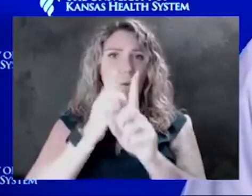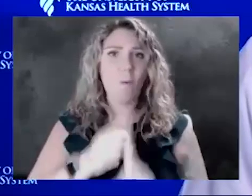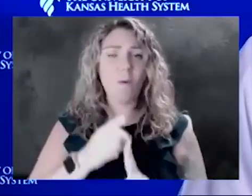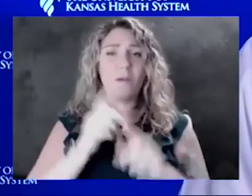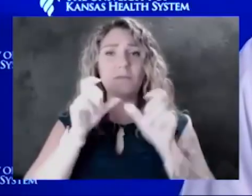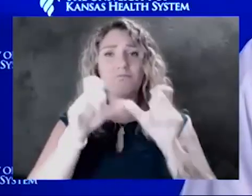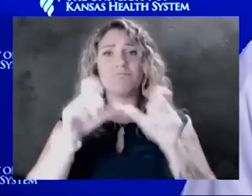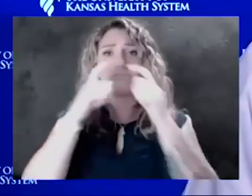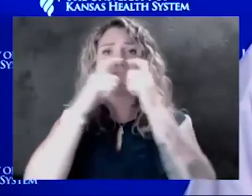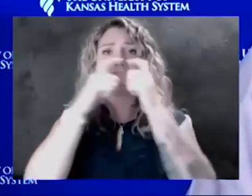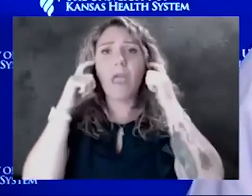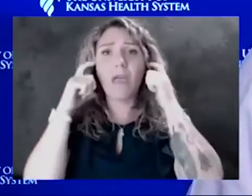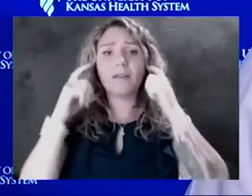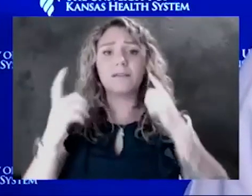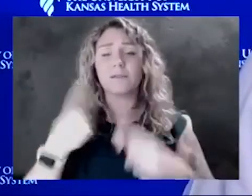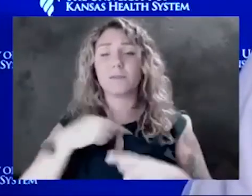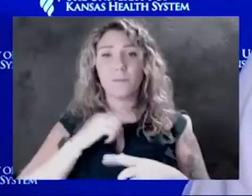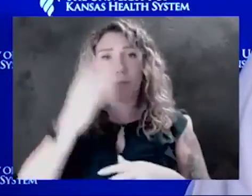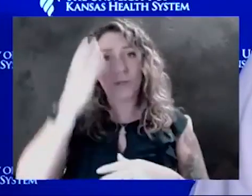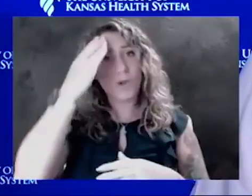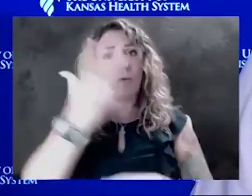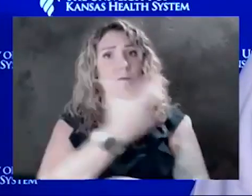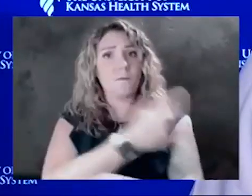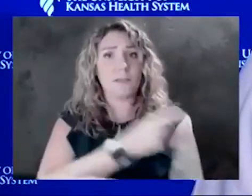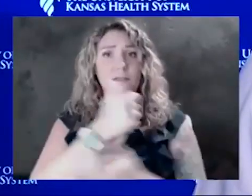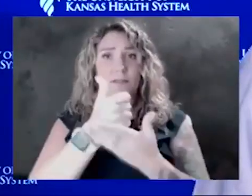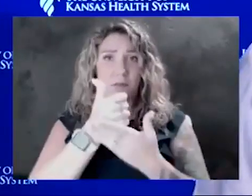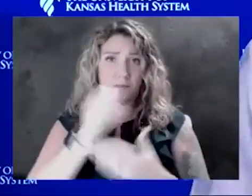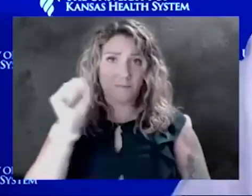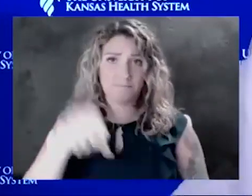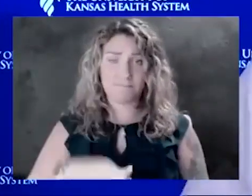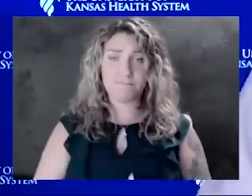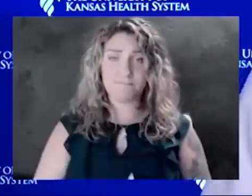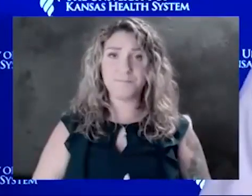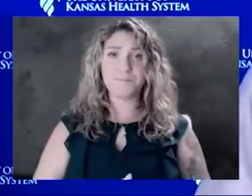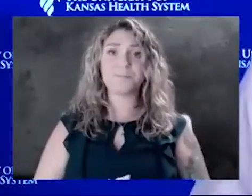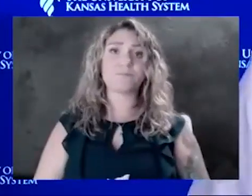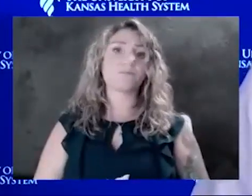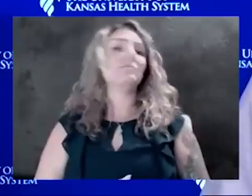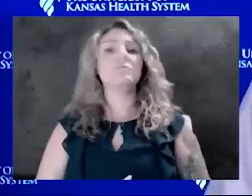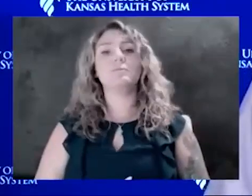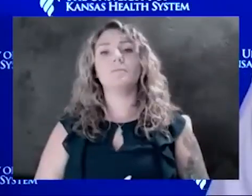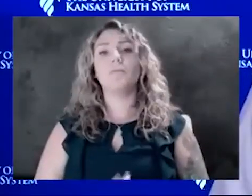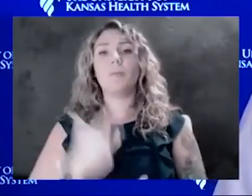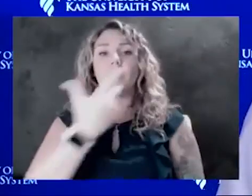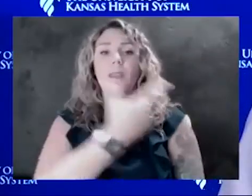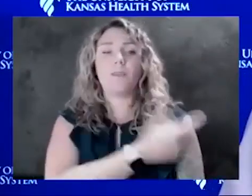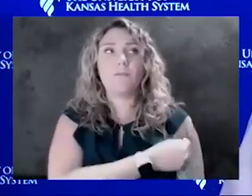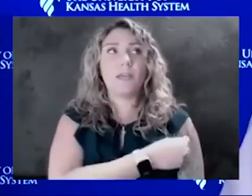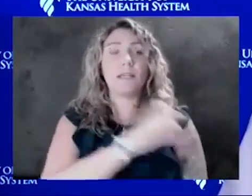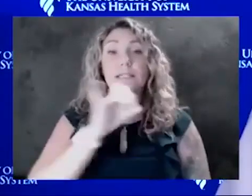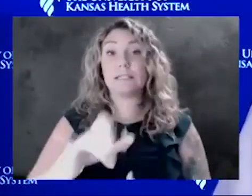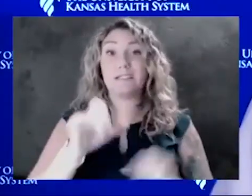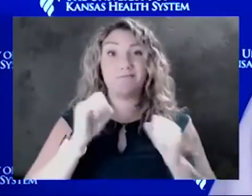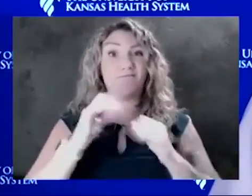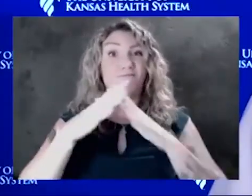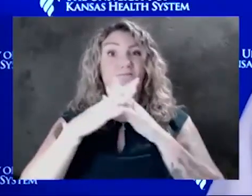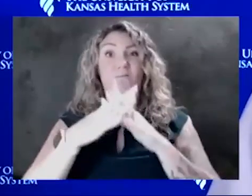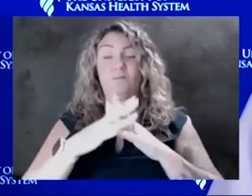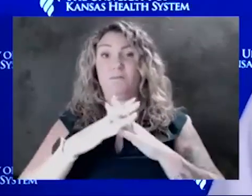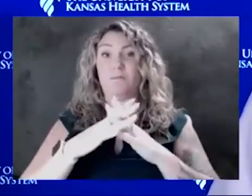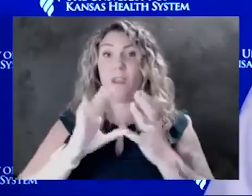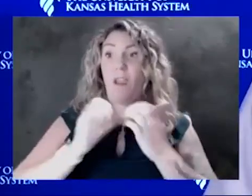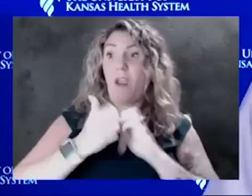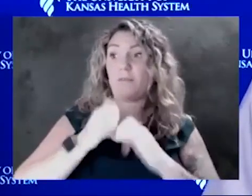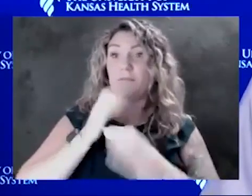We do know vaccination helps. Vaccination is the major foundation to which we are going to be able to stop this disease